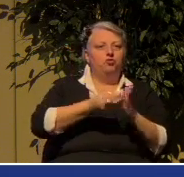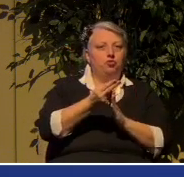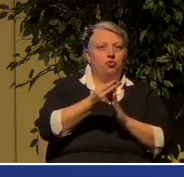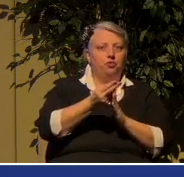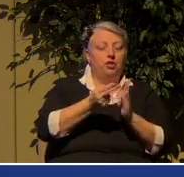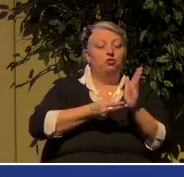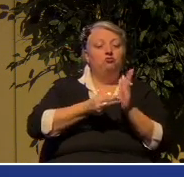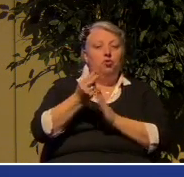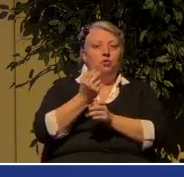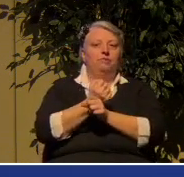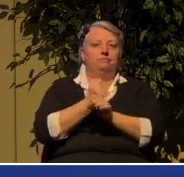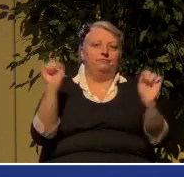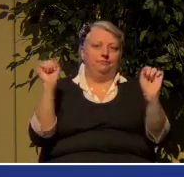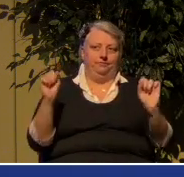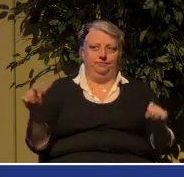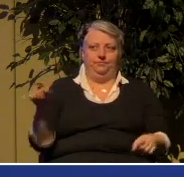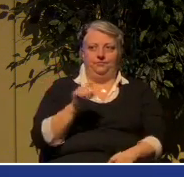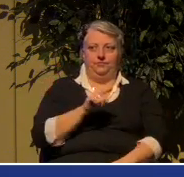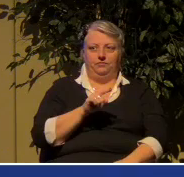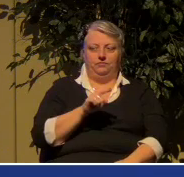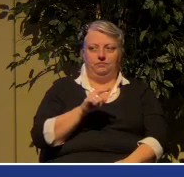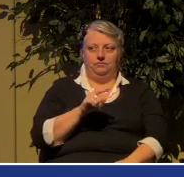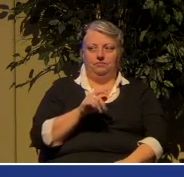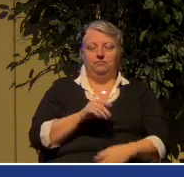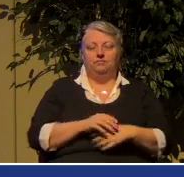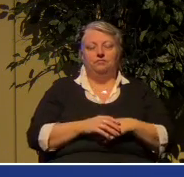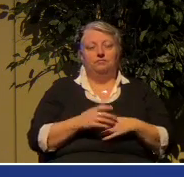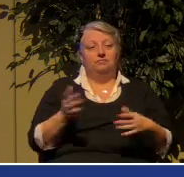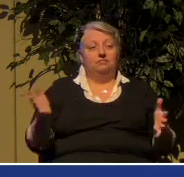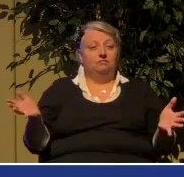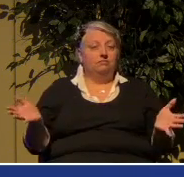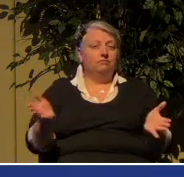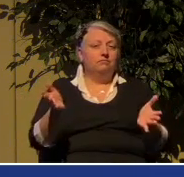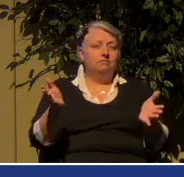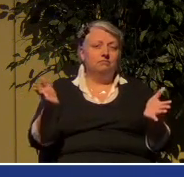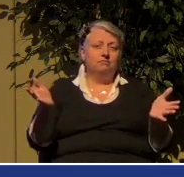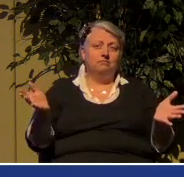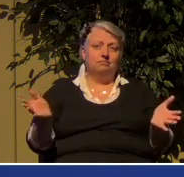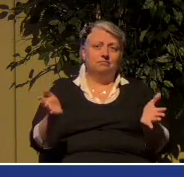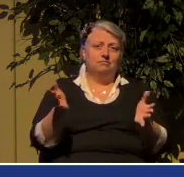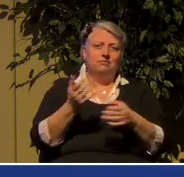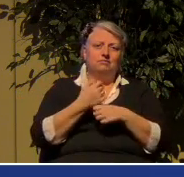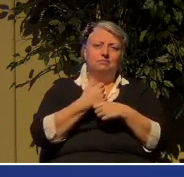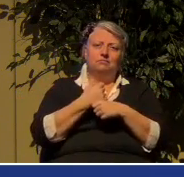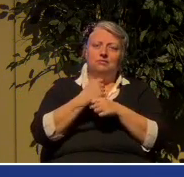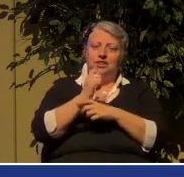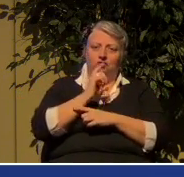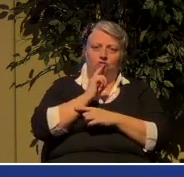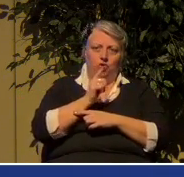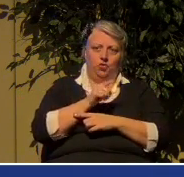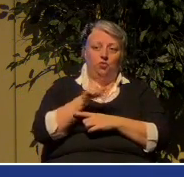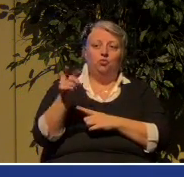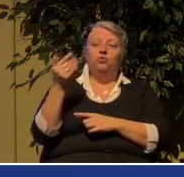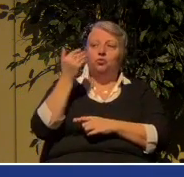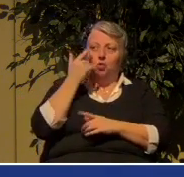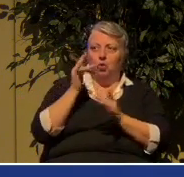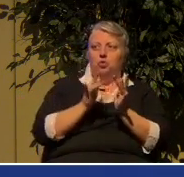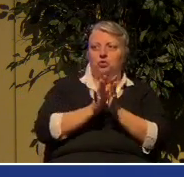So let me encourage you one more time to make sure that you know the scriptures